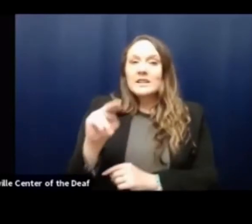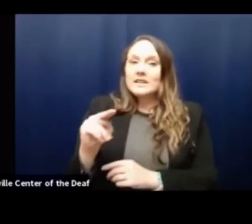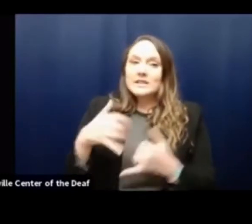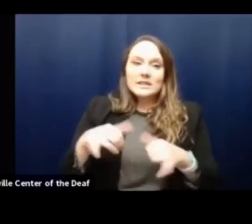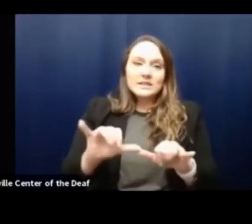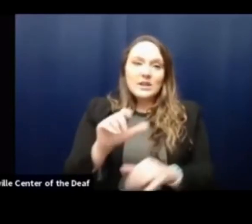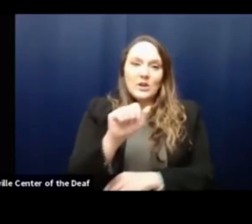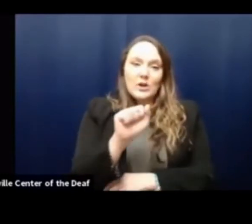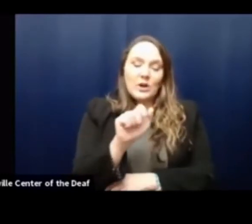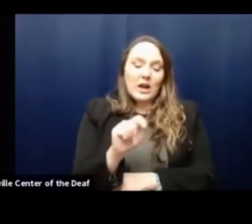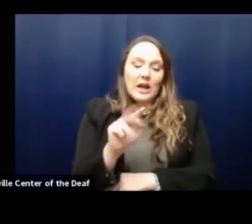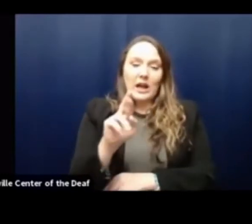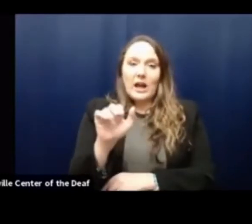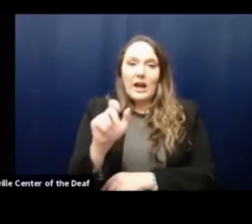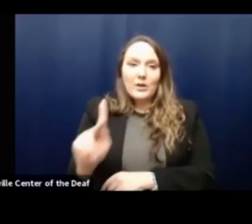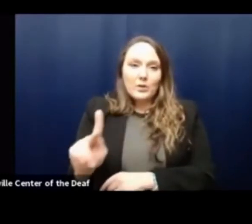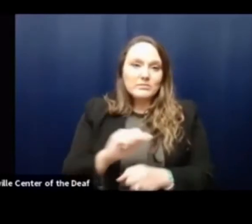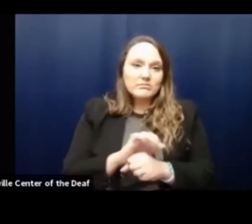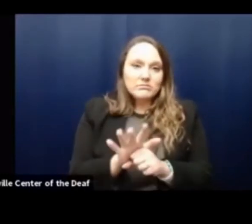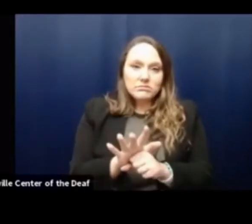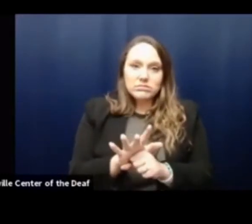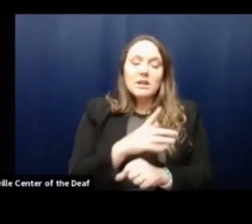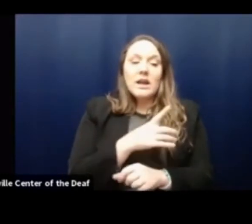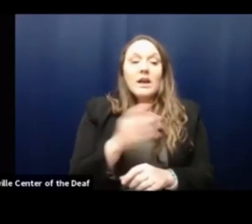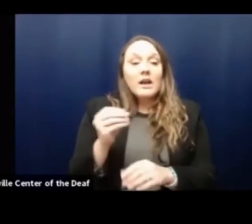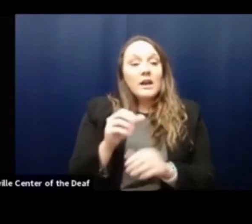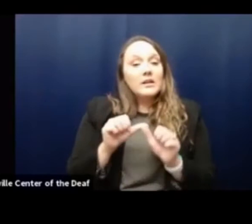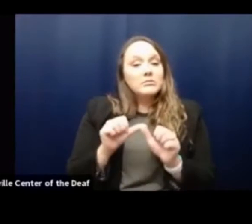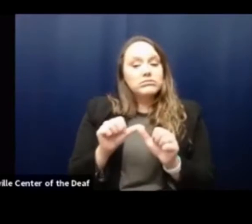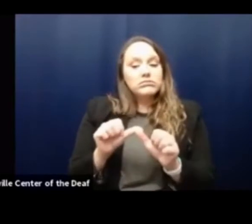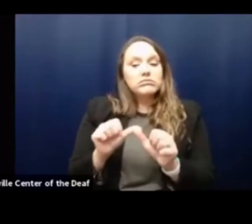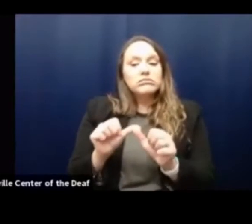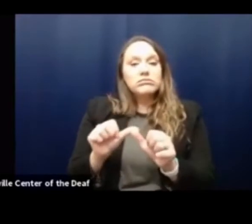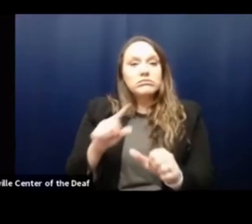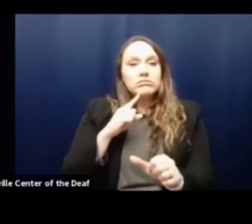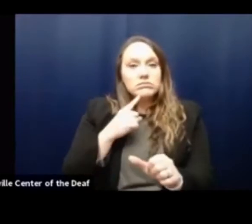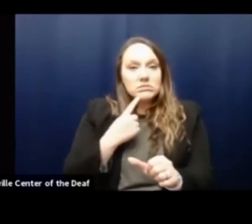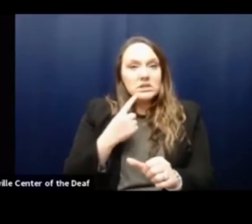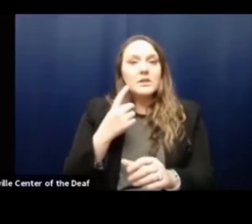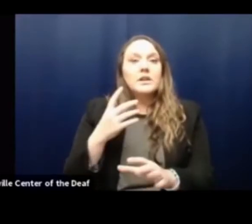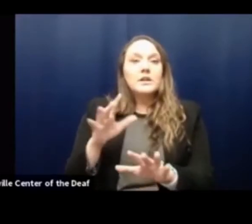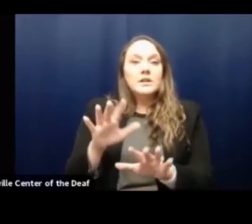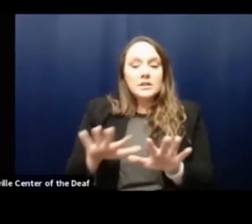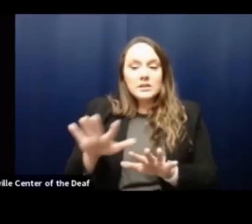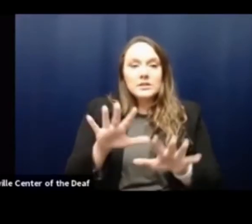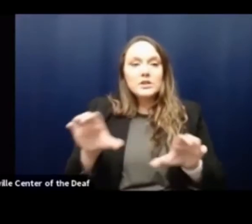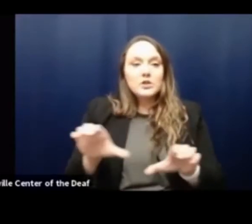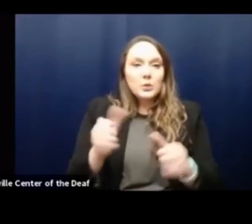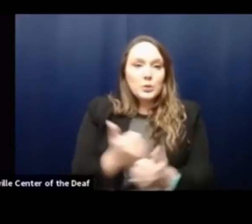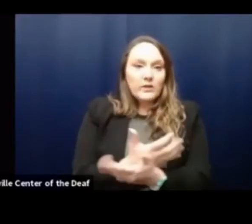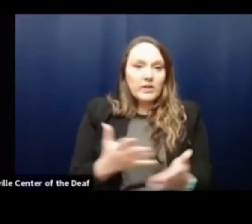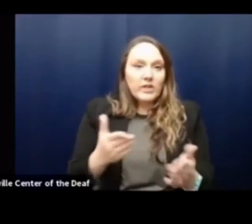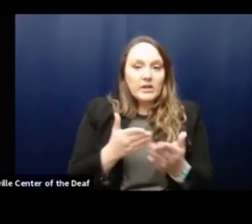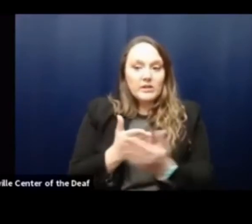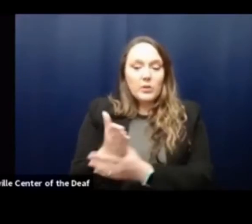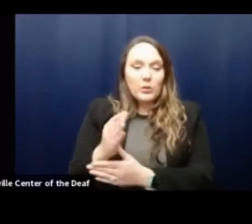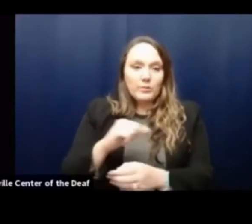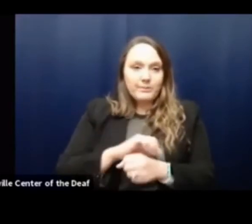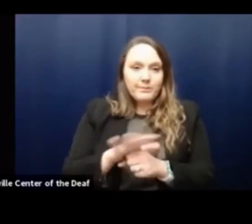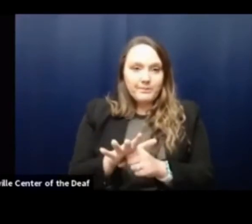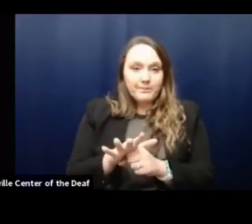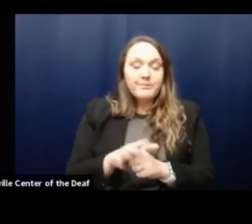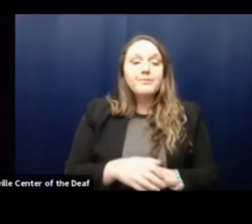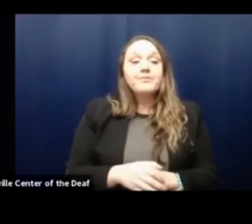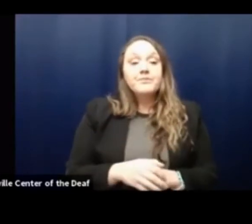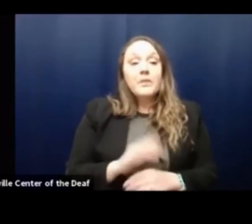relates to COVID and we will remain vigilant for the next several weeks and throughout the rest of the pandemic. As far as it relates to